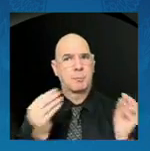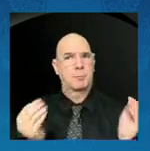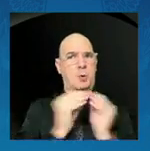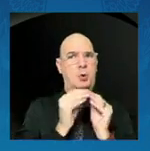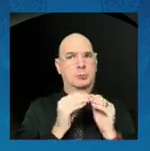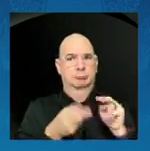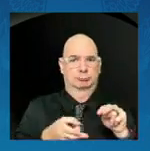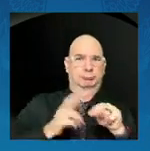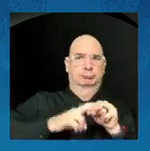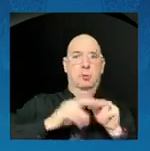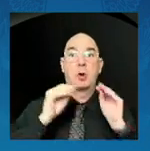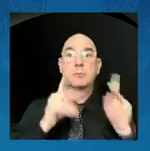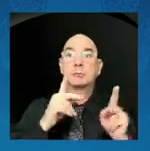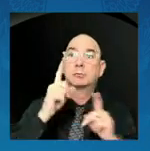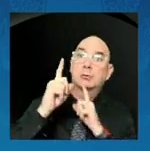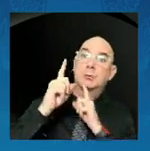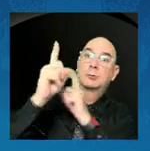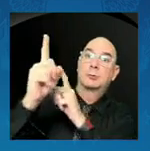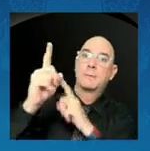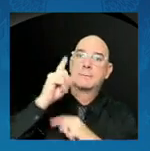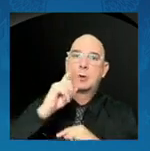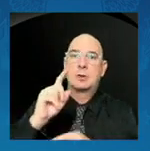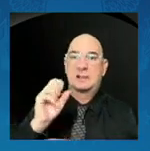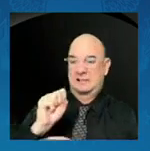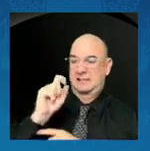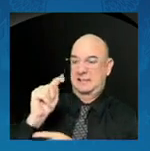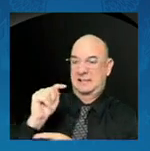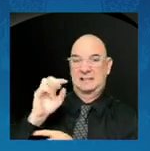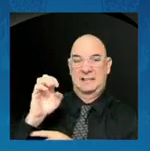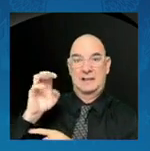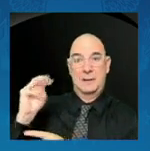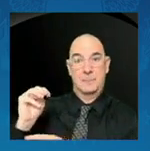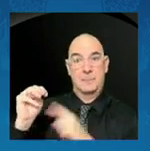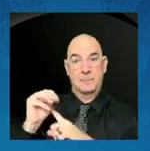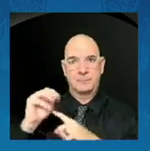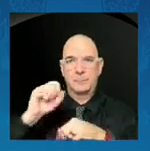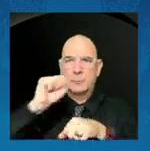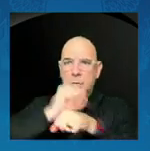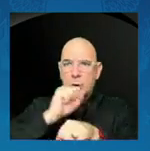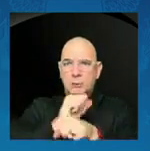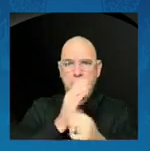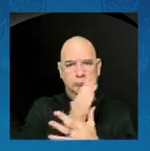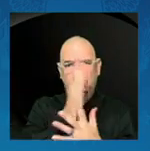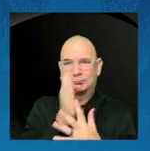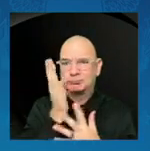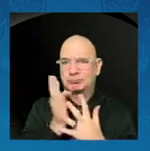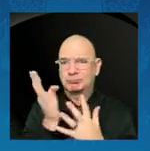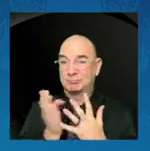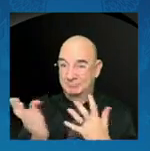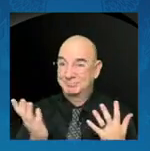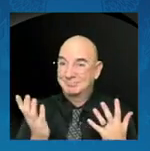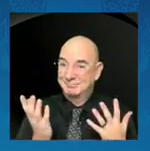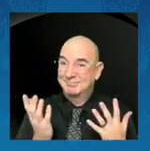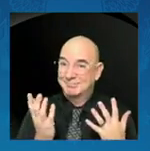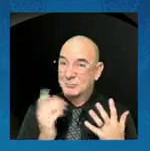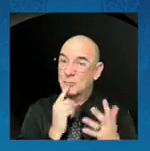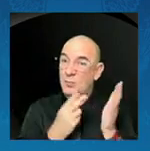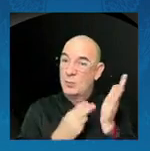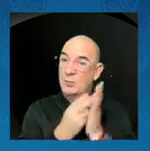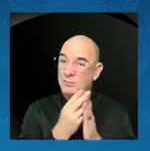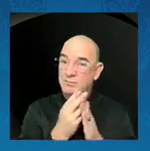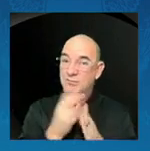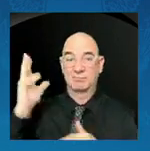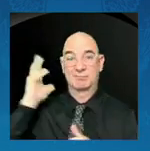careers. The truth is, United States used to lead, I said past tense,